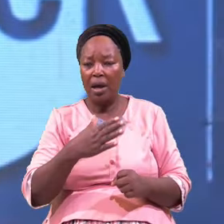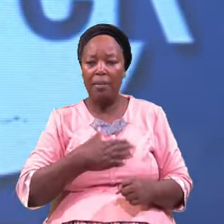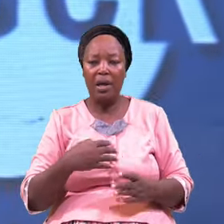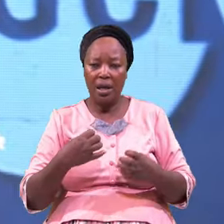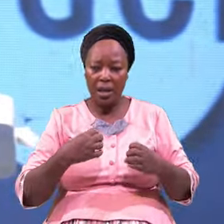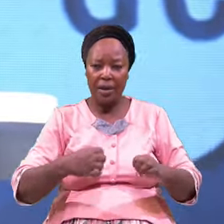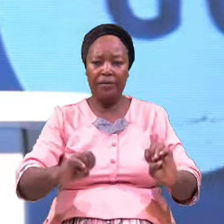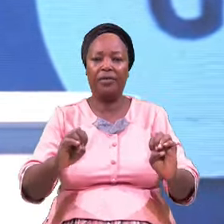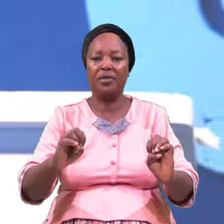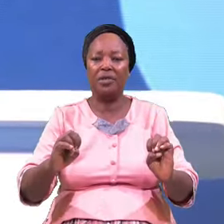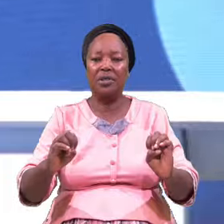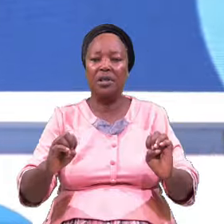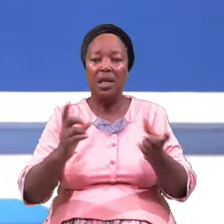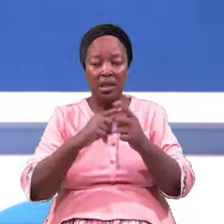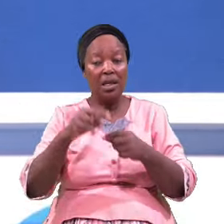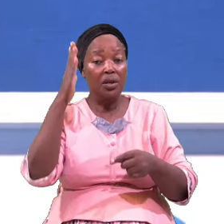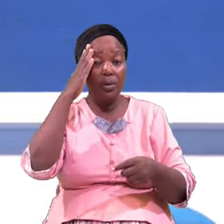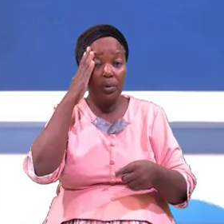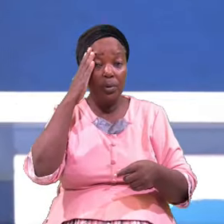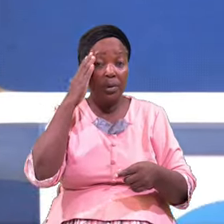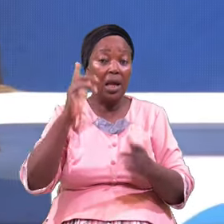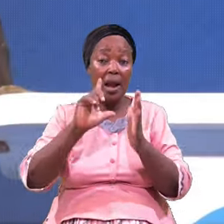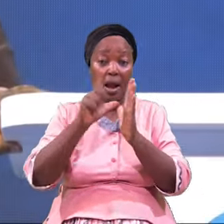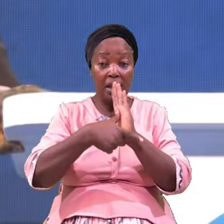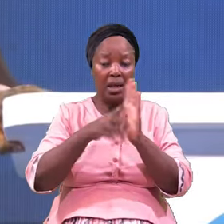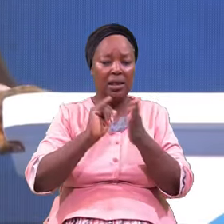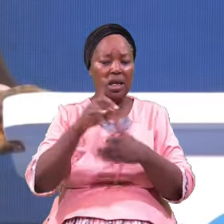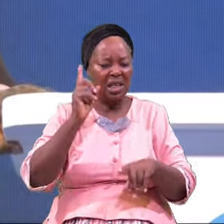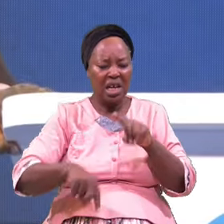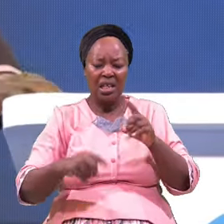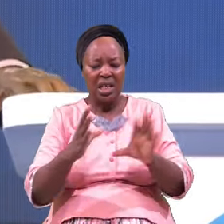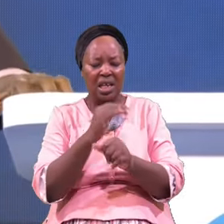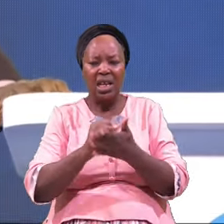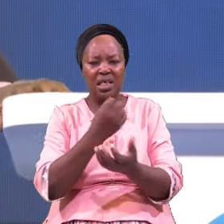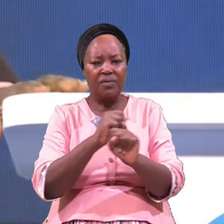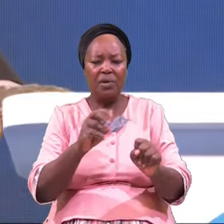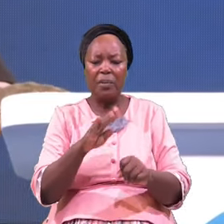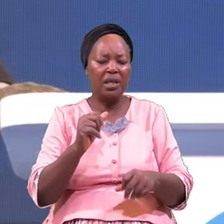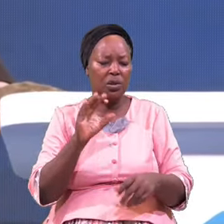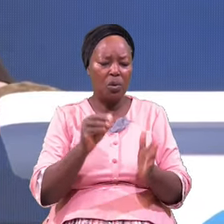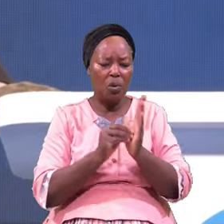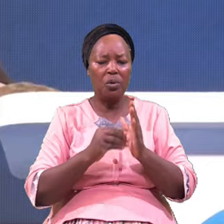He Realized Later He Couldn't Get That Salvation By His Own Effort